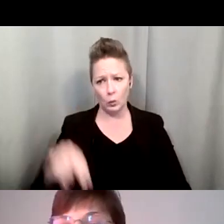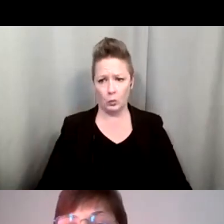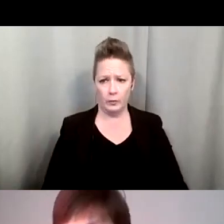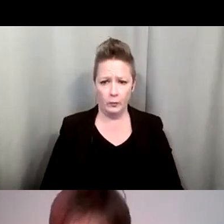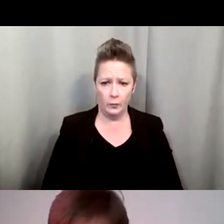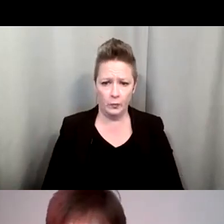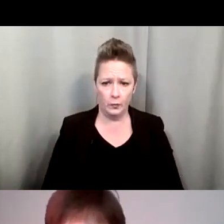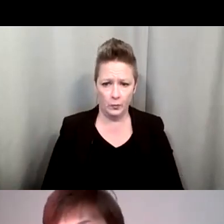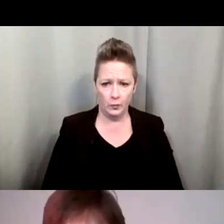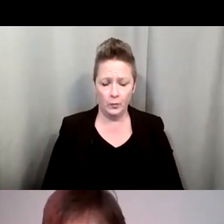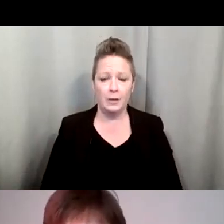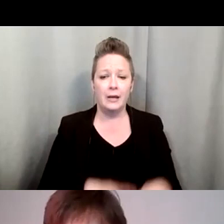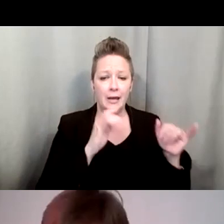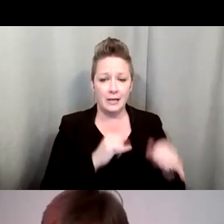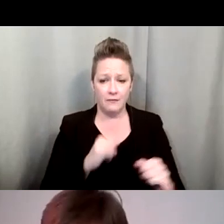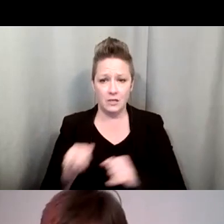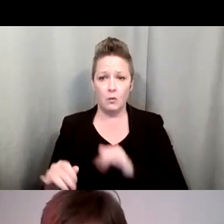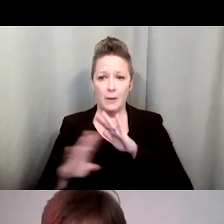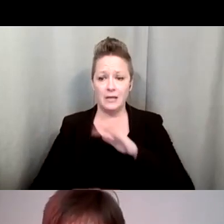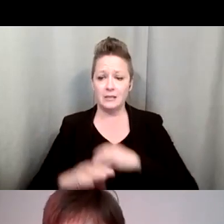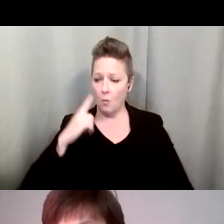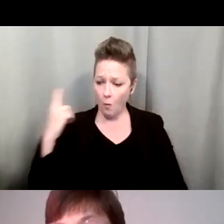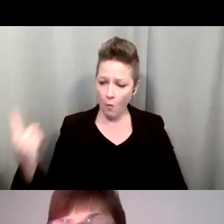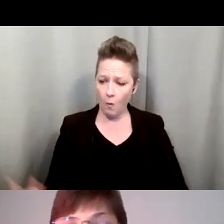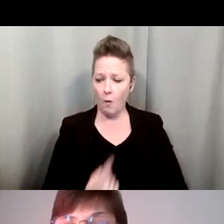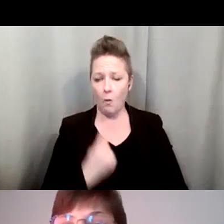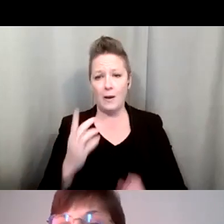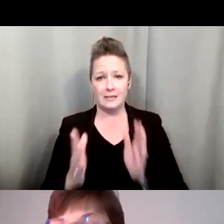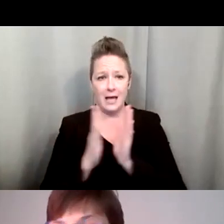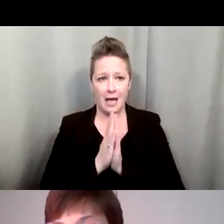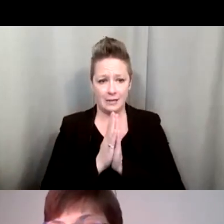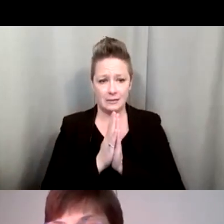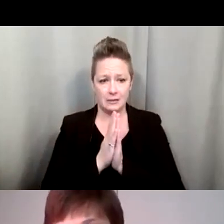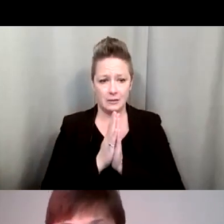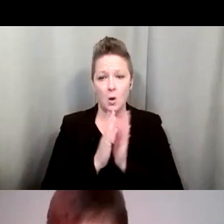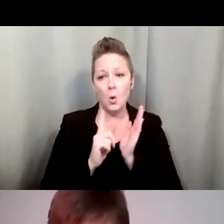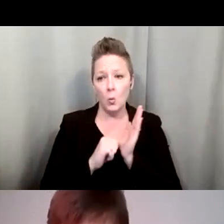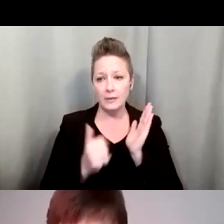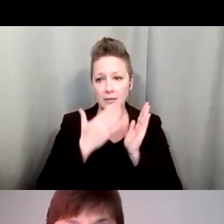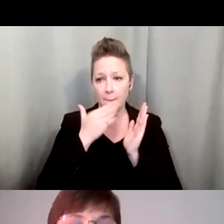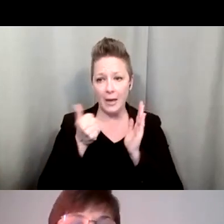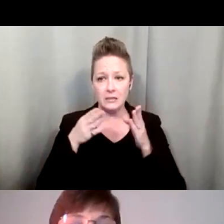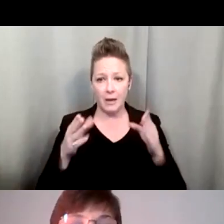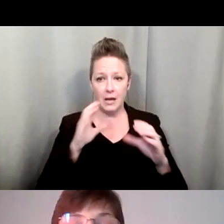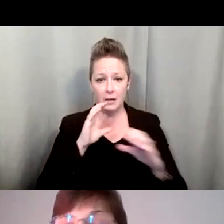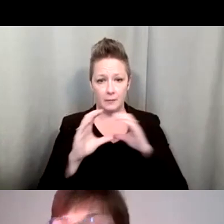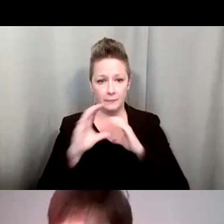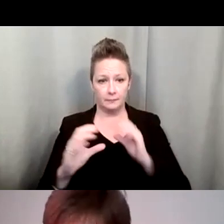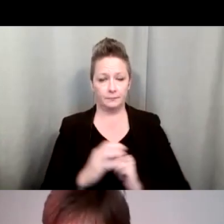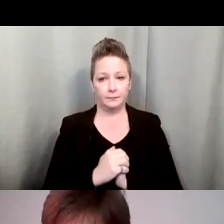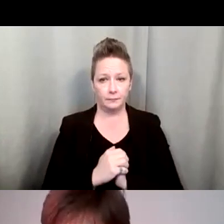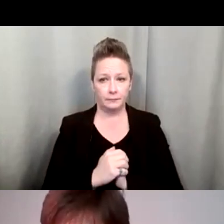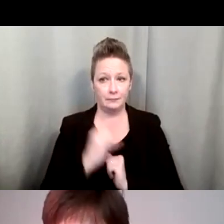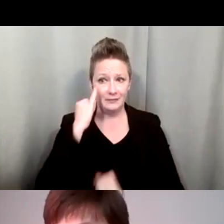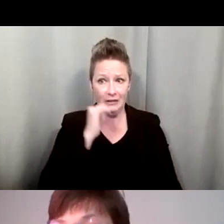is individual based, but always ask for what's the best mode of communication. And if you're not